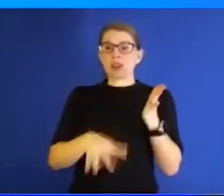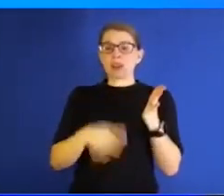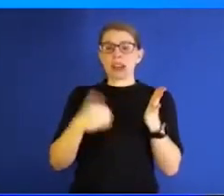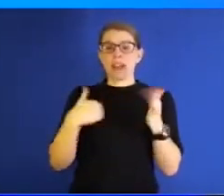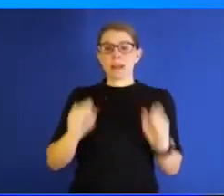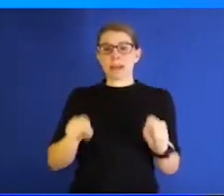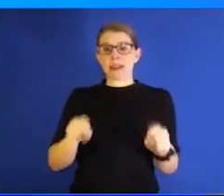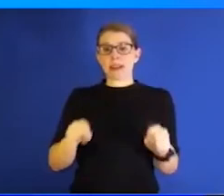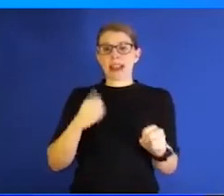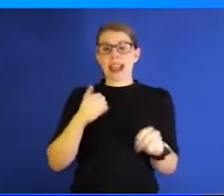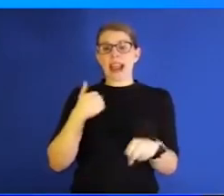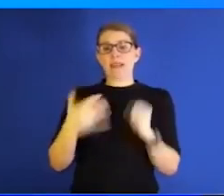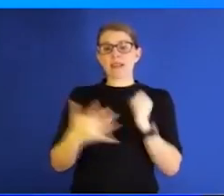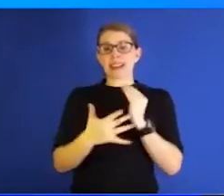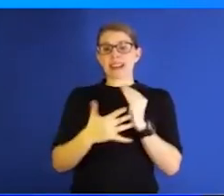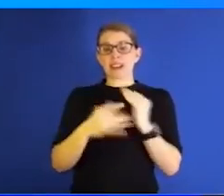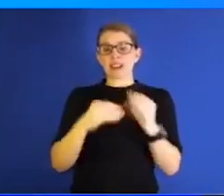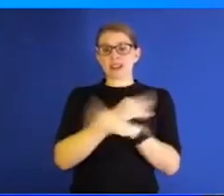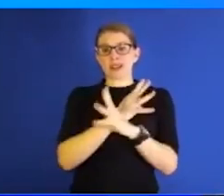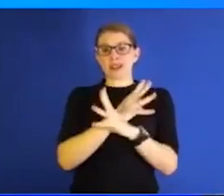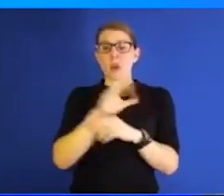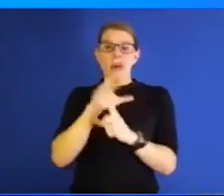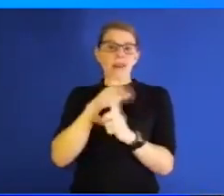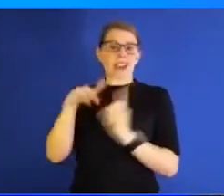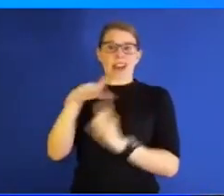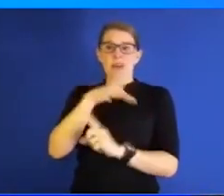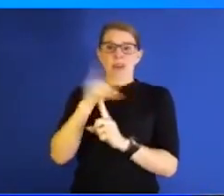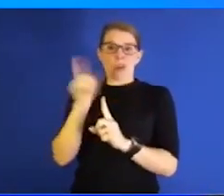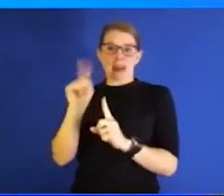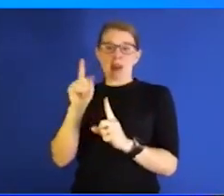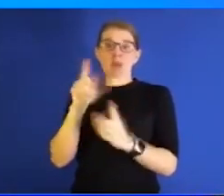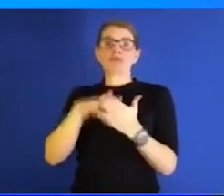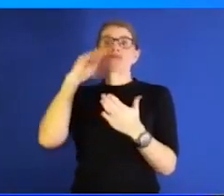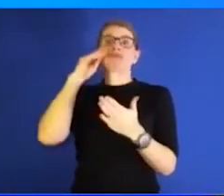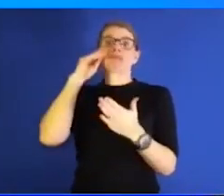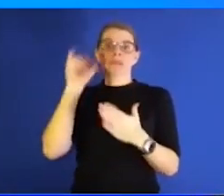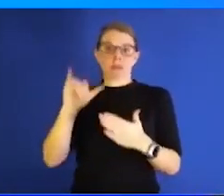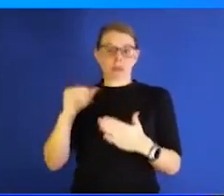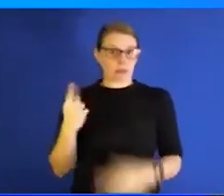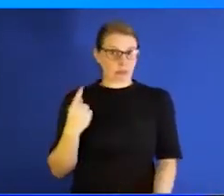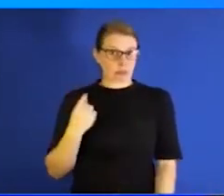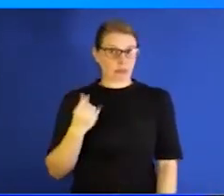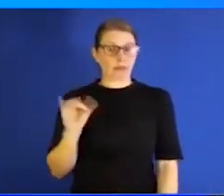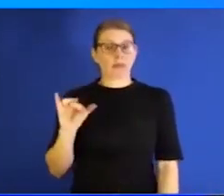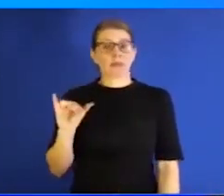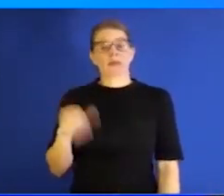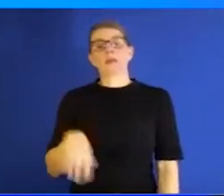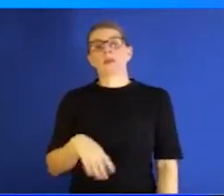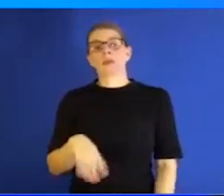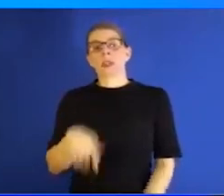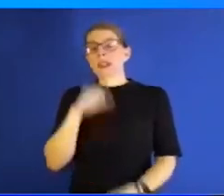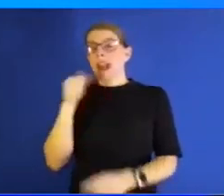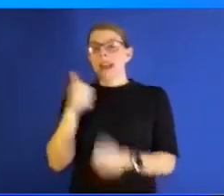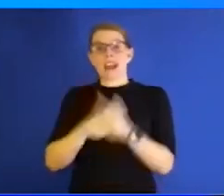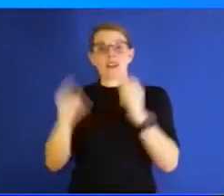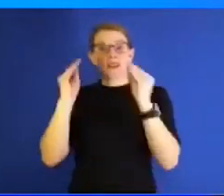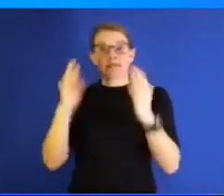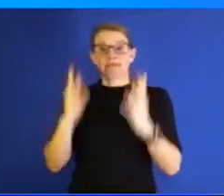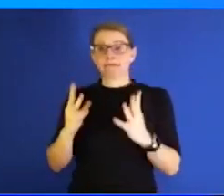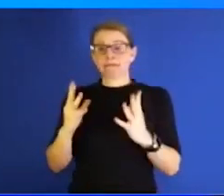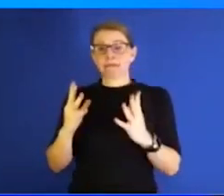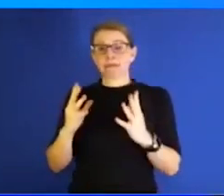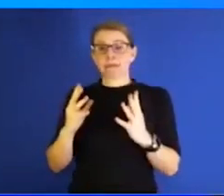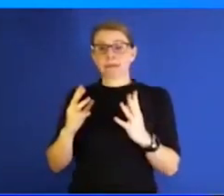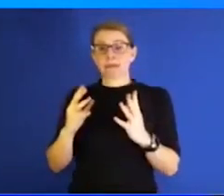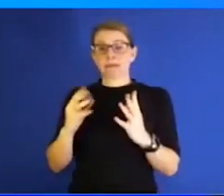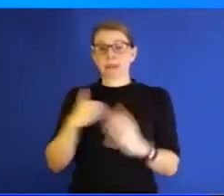technology at home or where their environment is. We certainly learned that last year. And not every faculty member has to be able to do that. And by the way, if you happen to have little